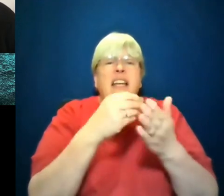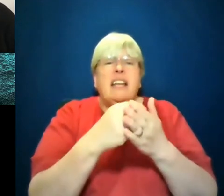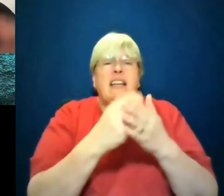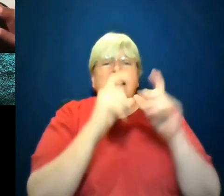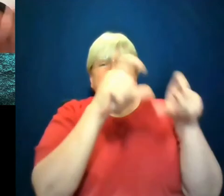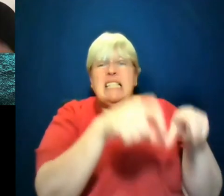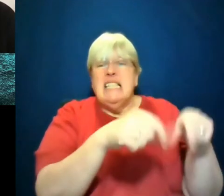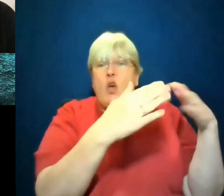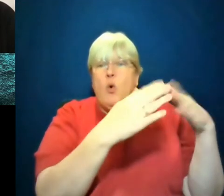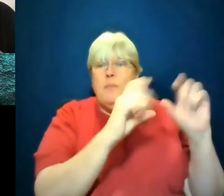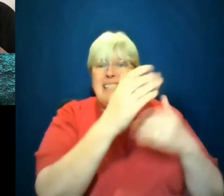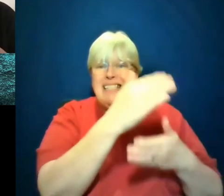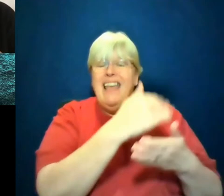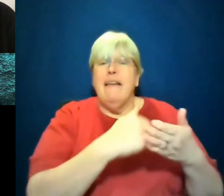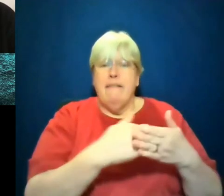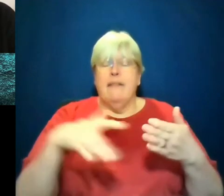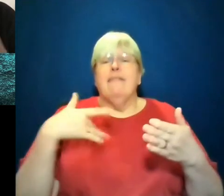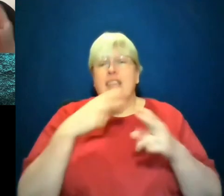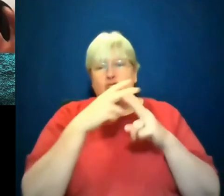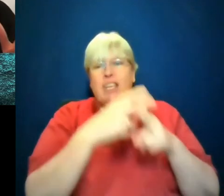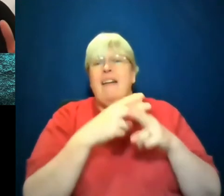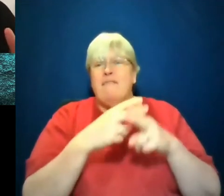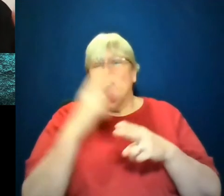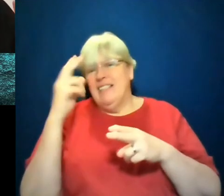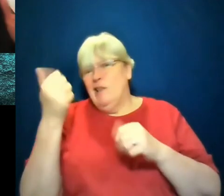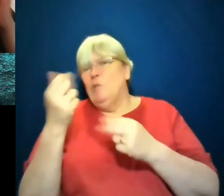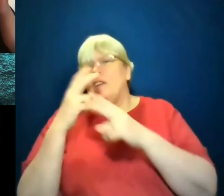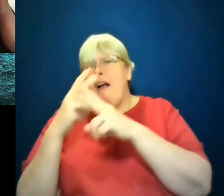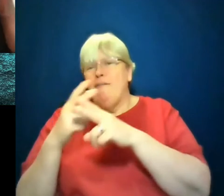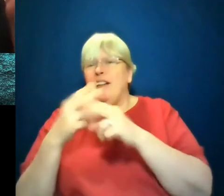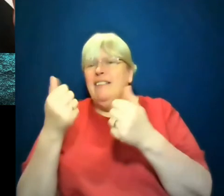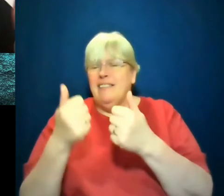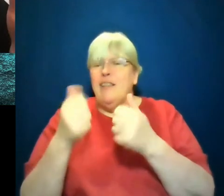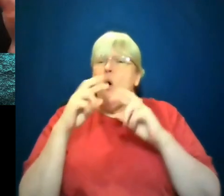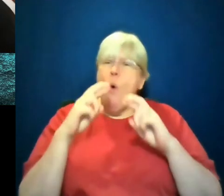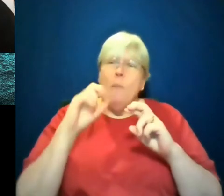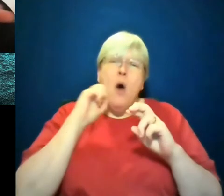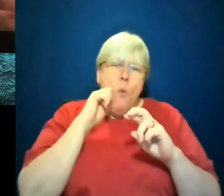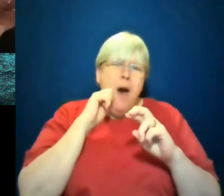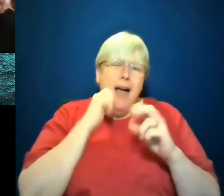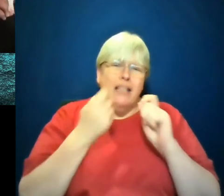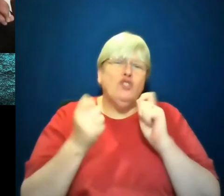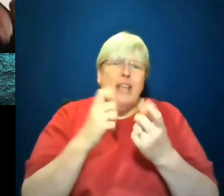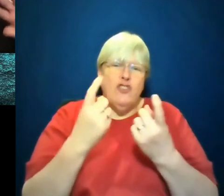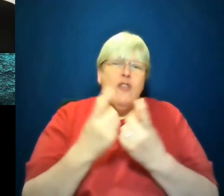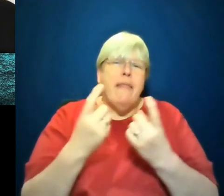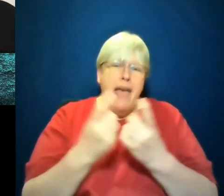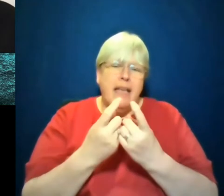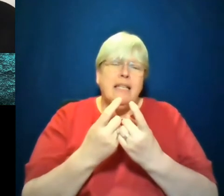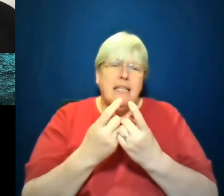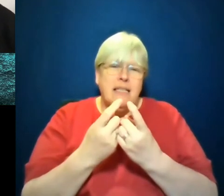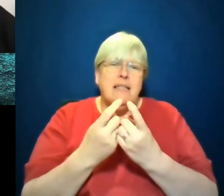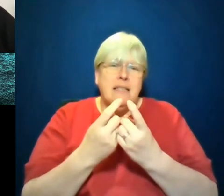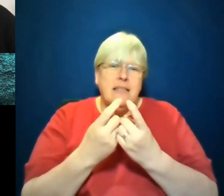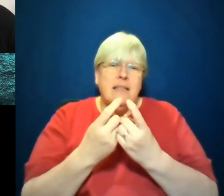safely, when they feel cared for and they see good governance, the hope was that. That's the way you just leave for it. And I would just suck the oxygen